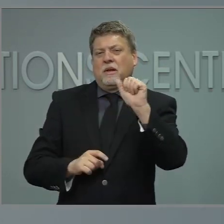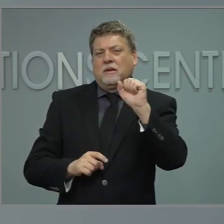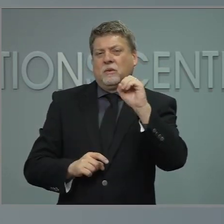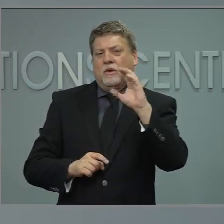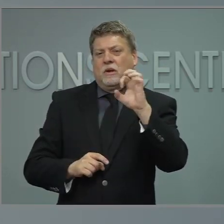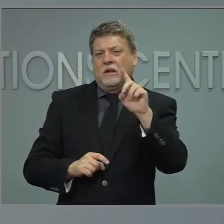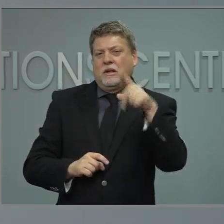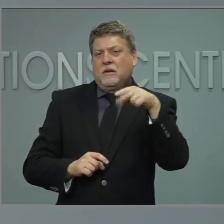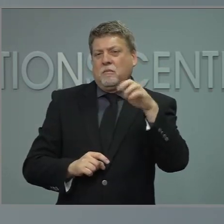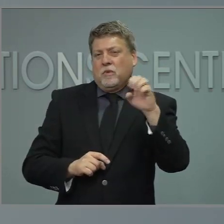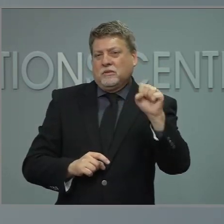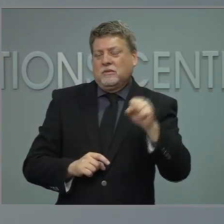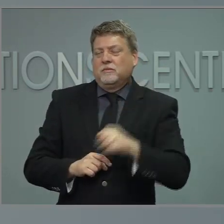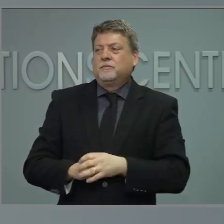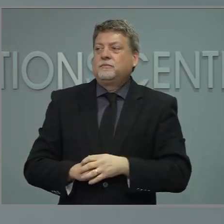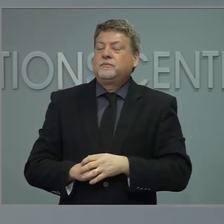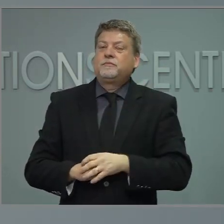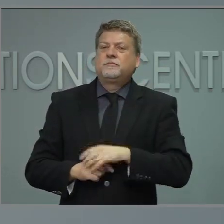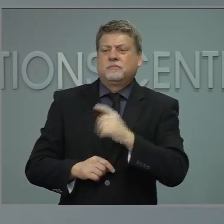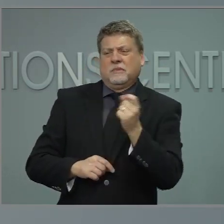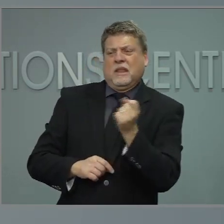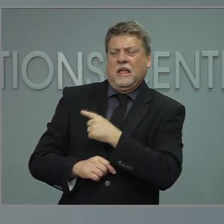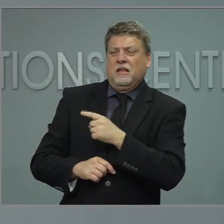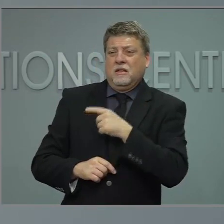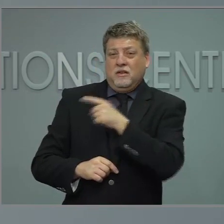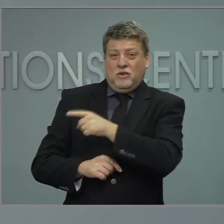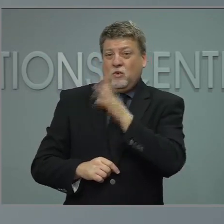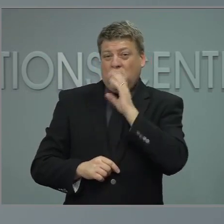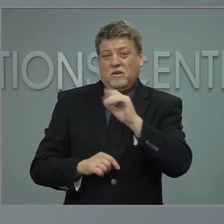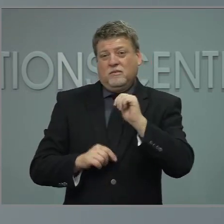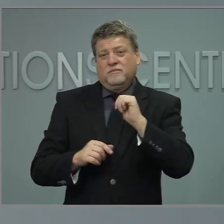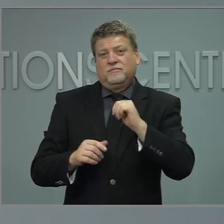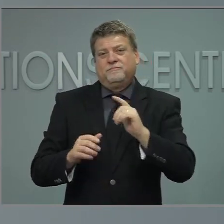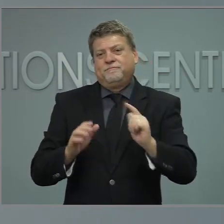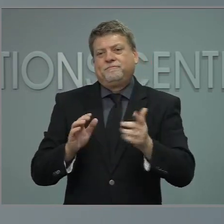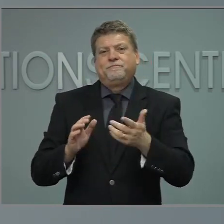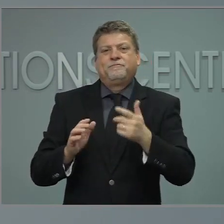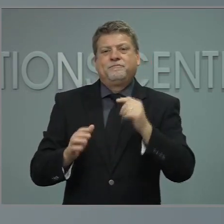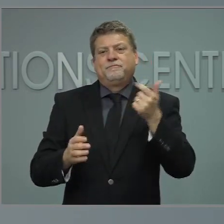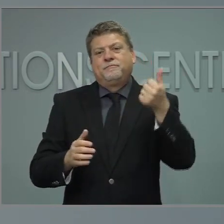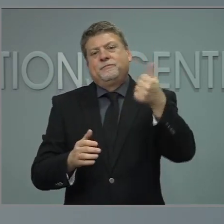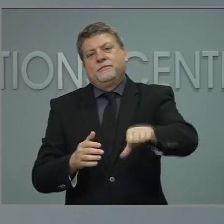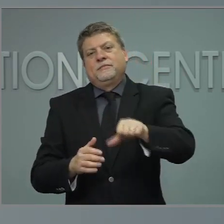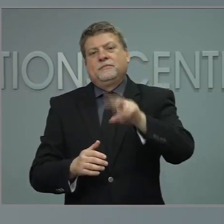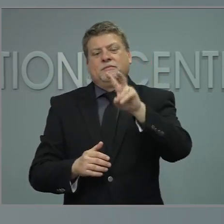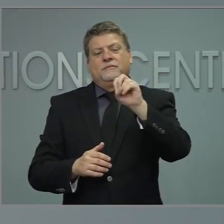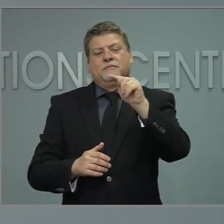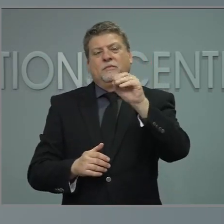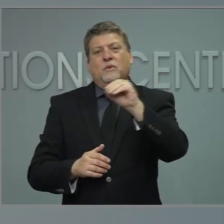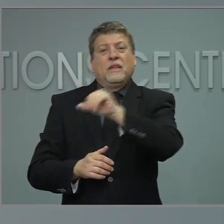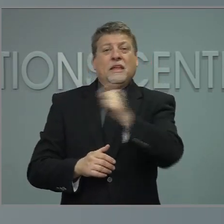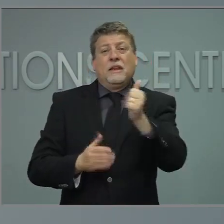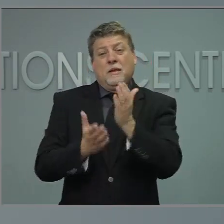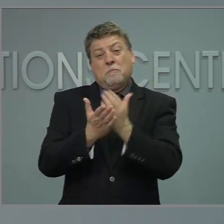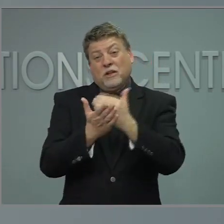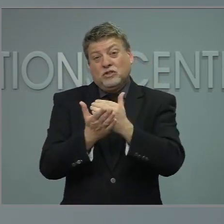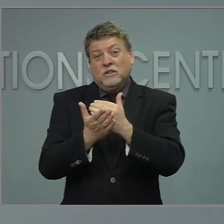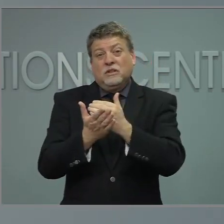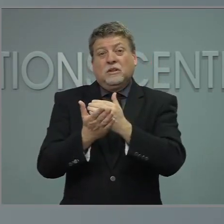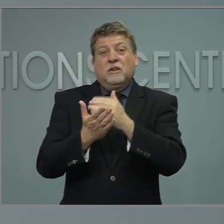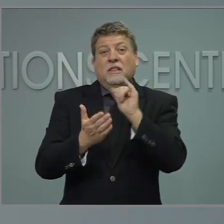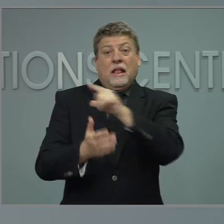quick for the Governor. Will you veto any budget passed by the General Assembly if it does not include Medicaid